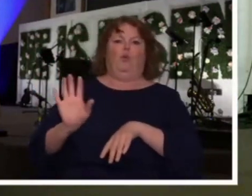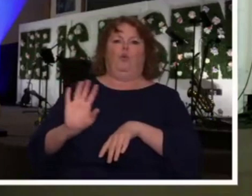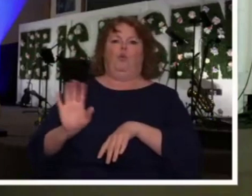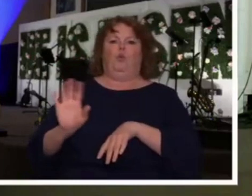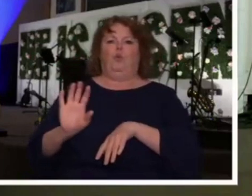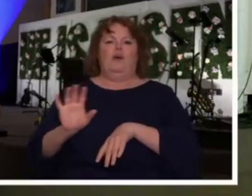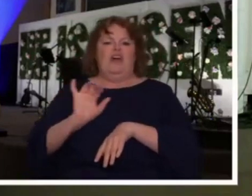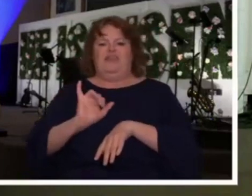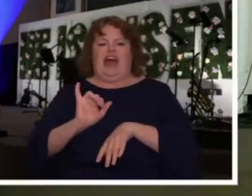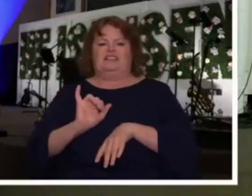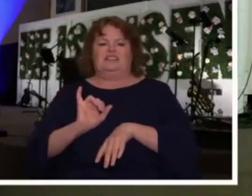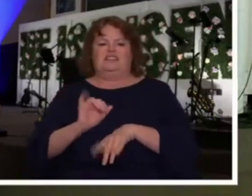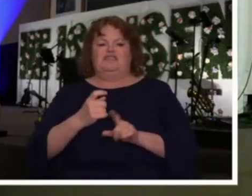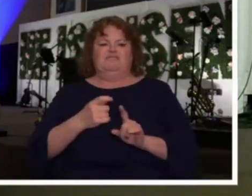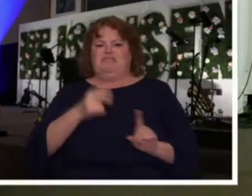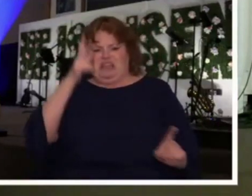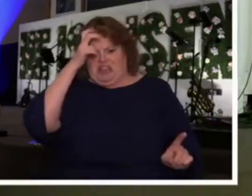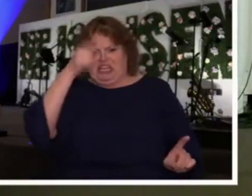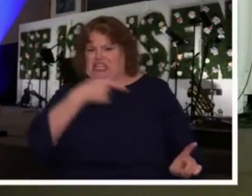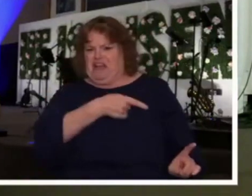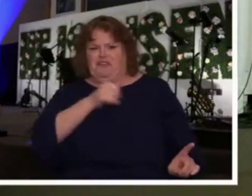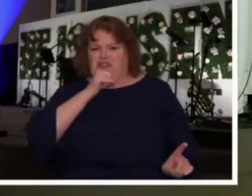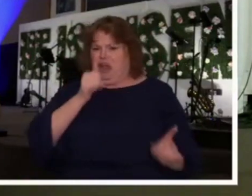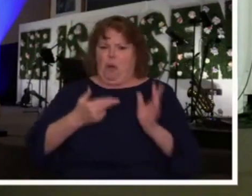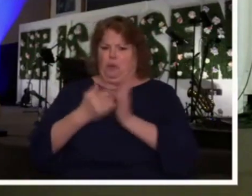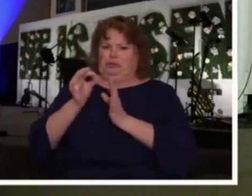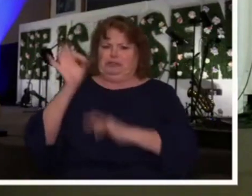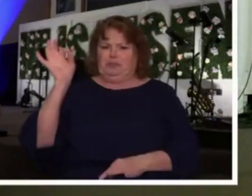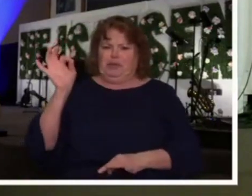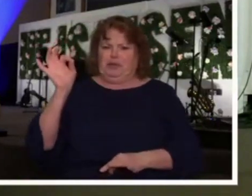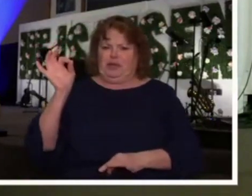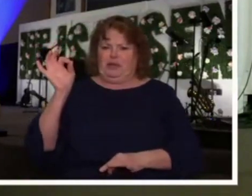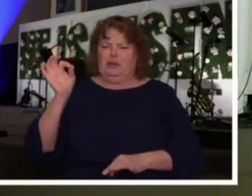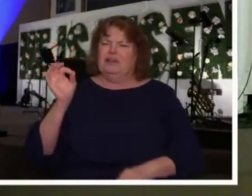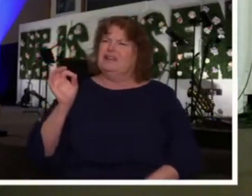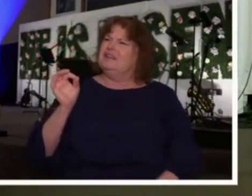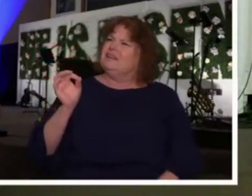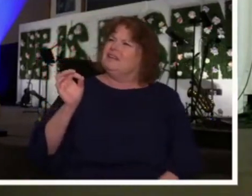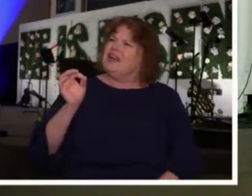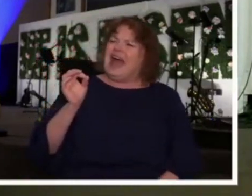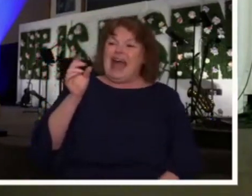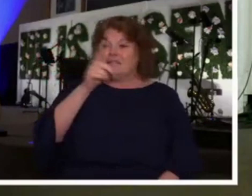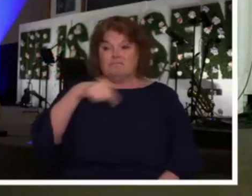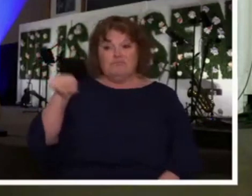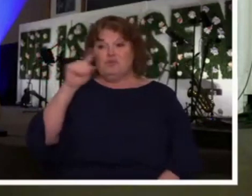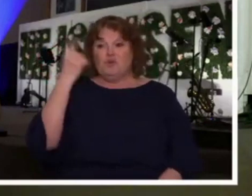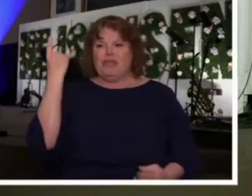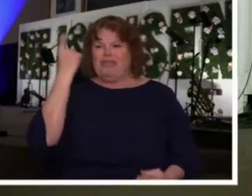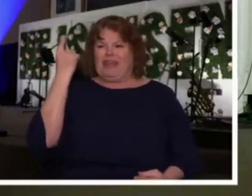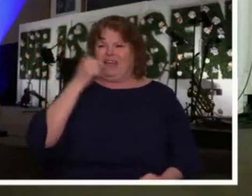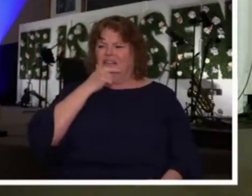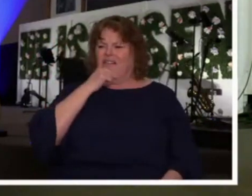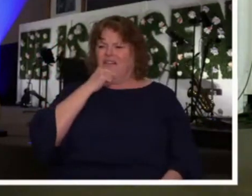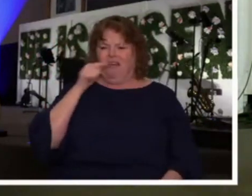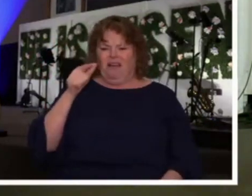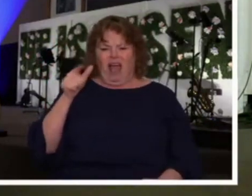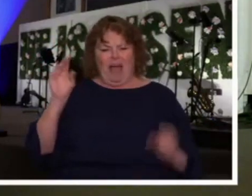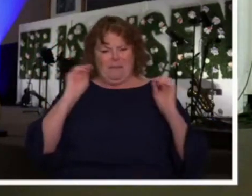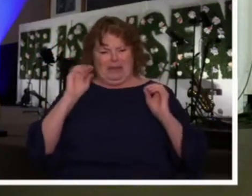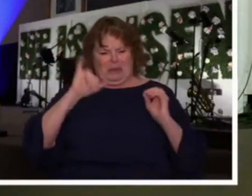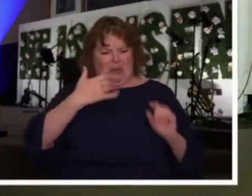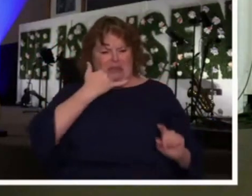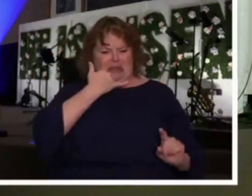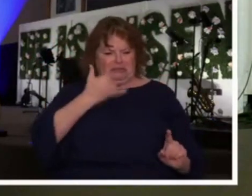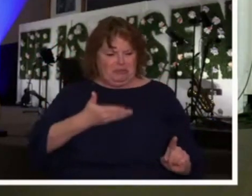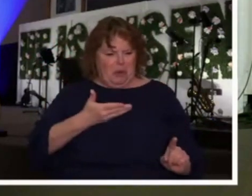you're struggling one, how can I sense the presence of God so strongly and yet find in my background that this has been taught that it's wrong?